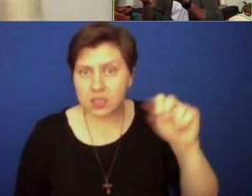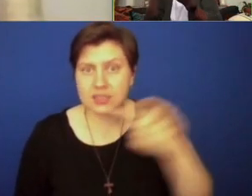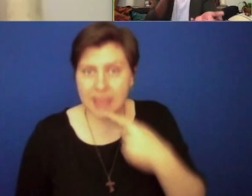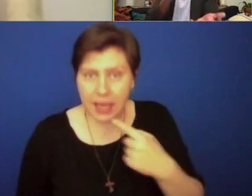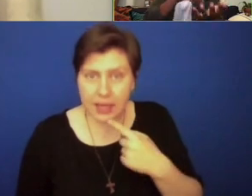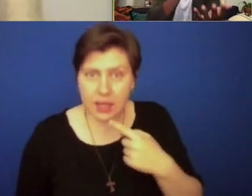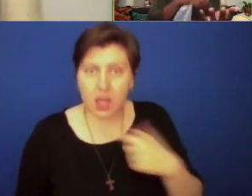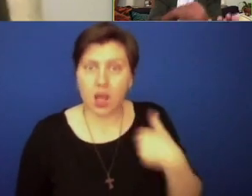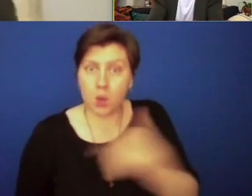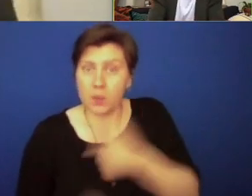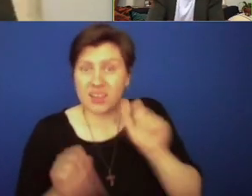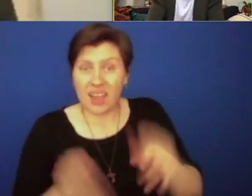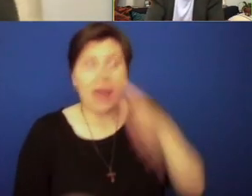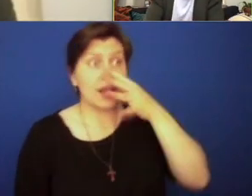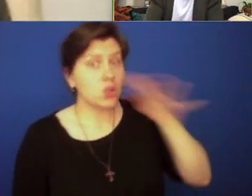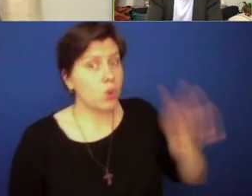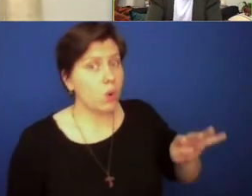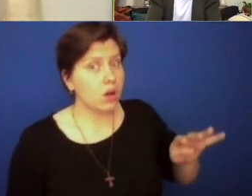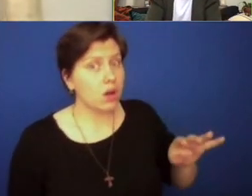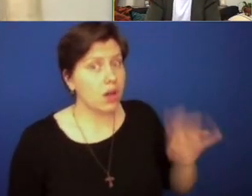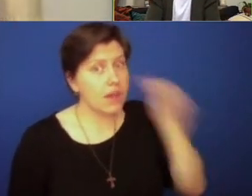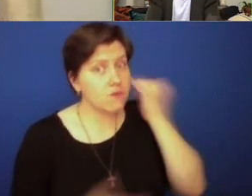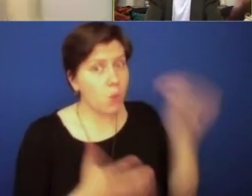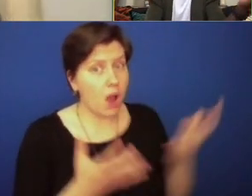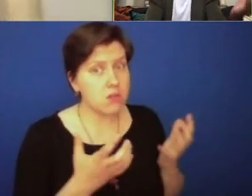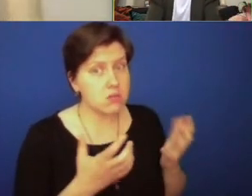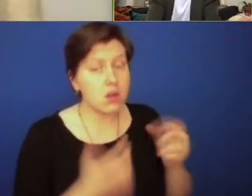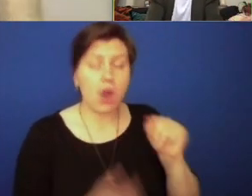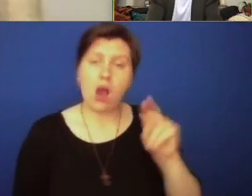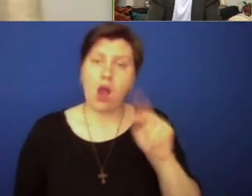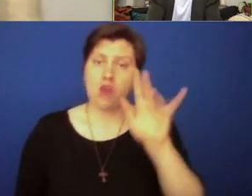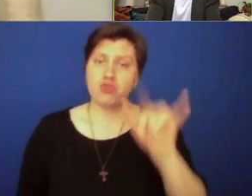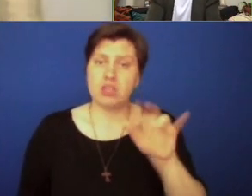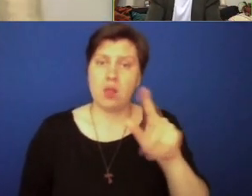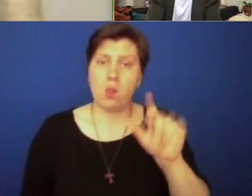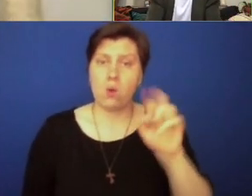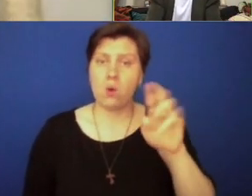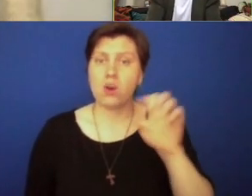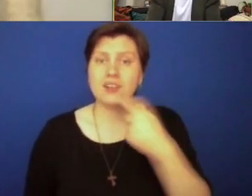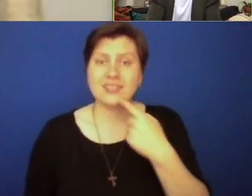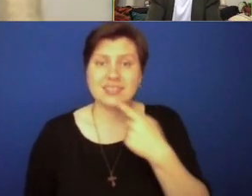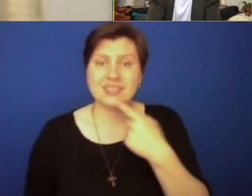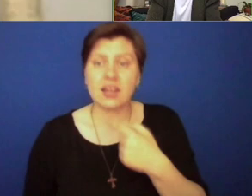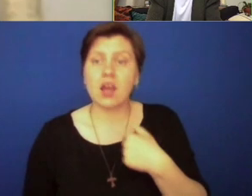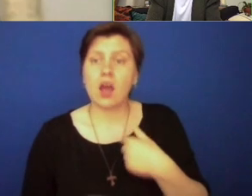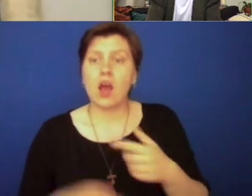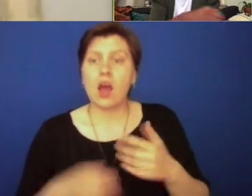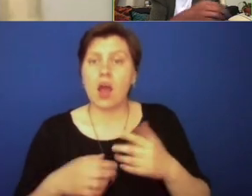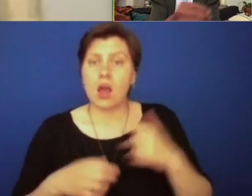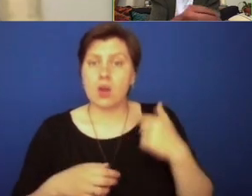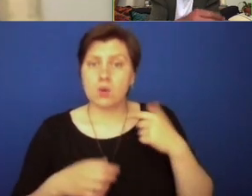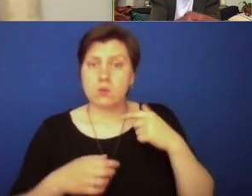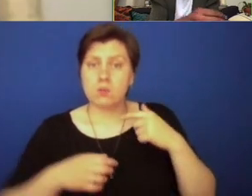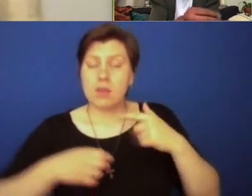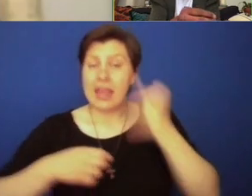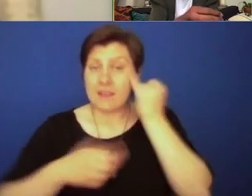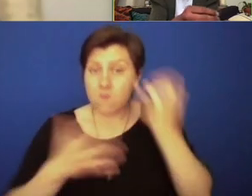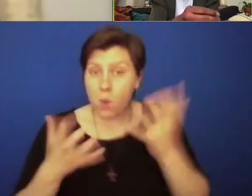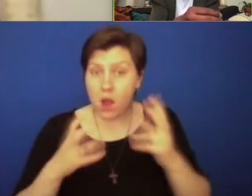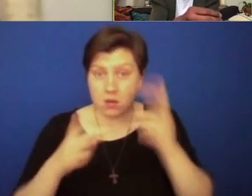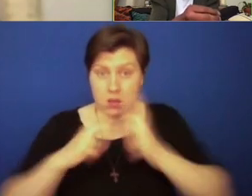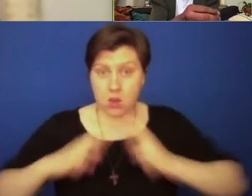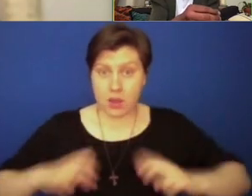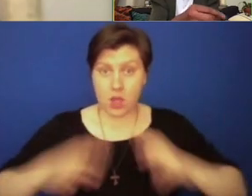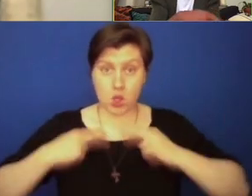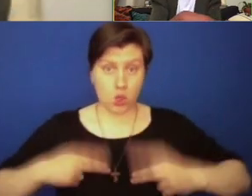our place within these systems of oppression. Audre Lorde said it once, in order for us to really look at our human differences and understand